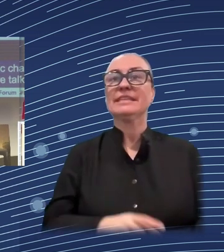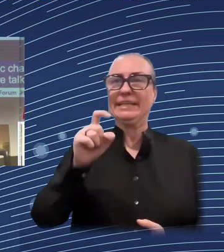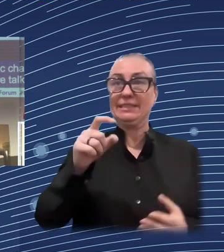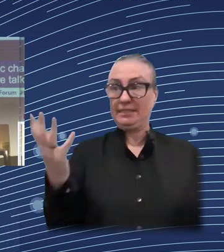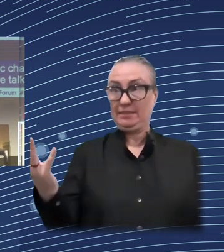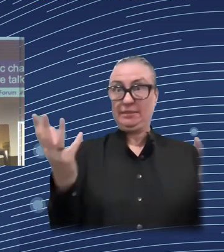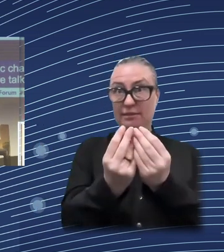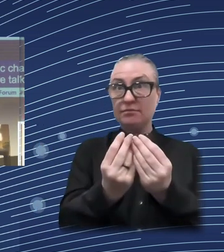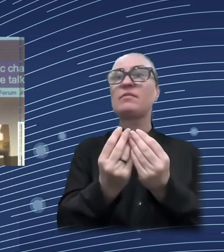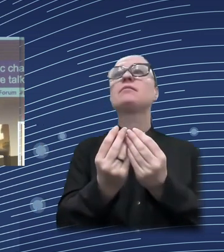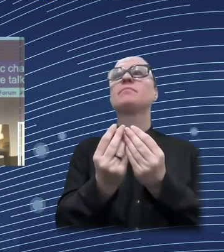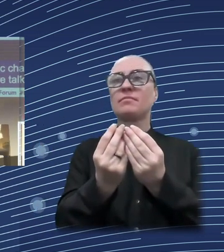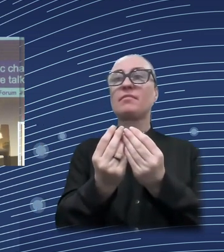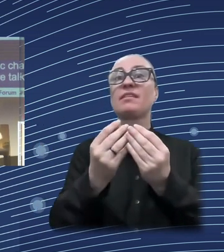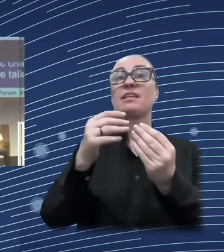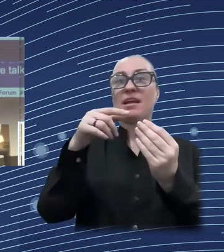even worldwide.